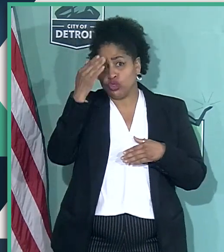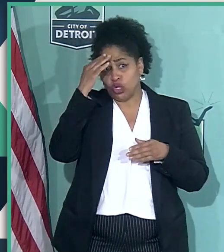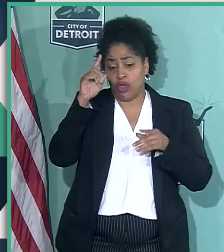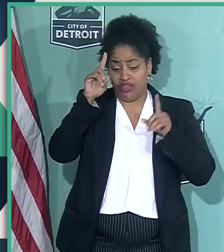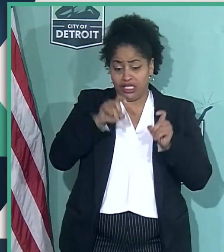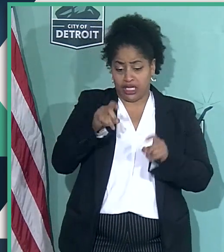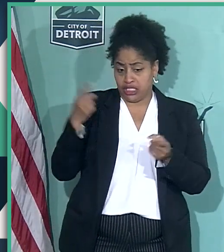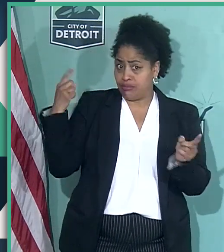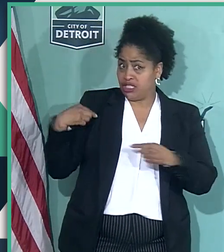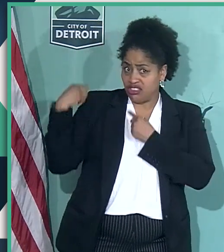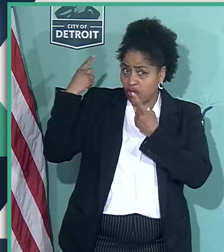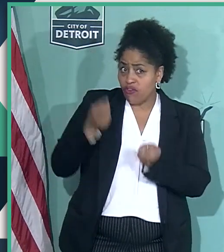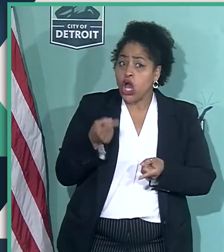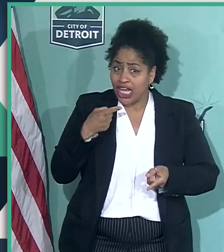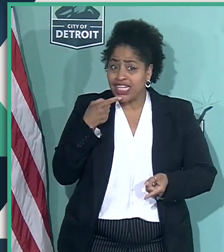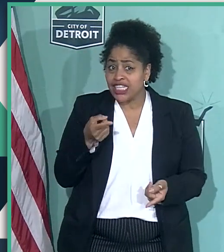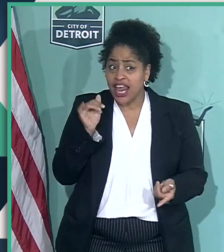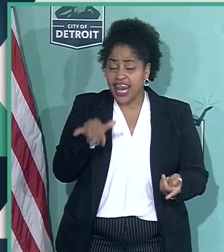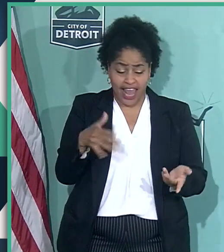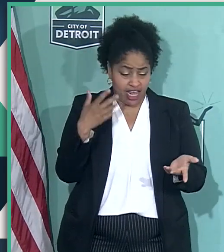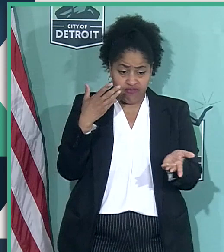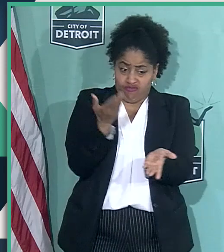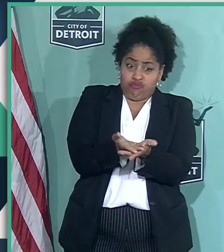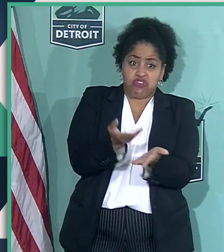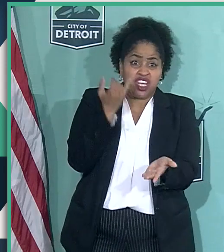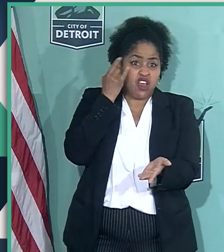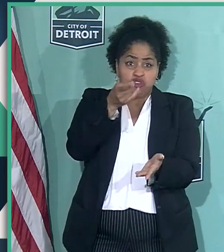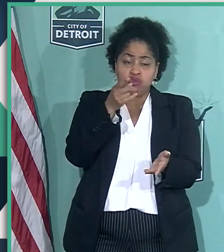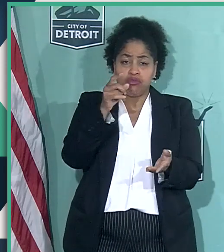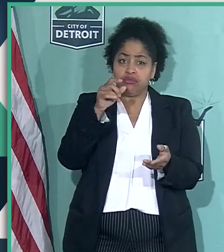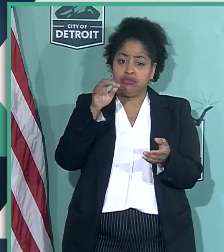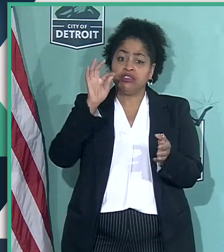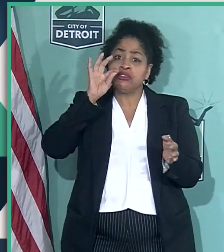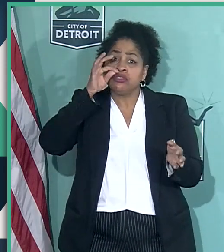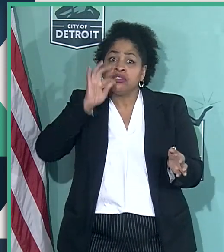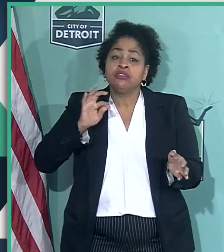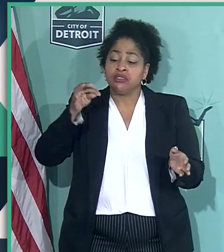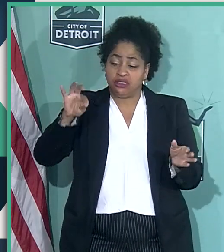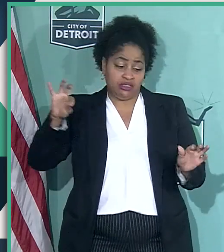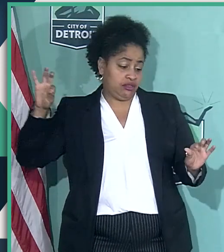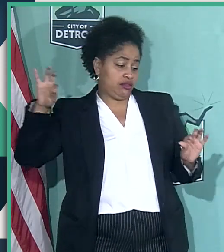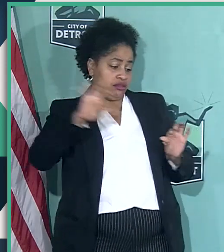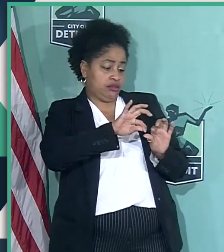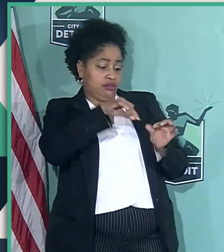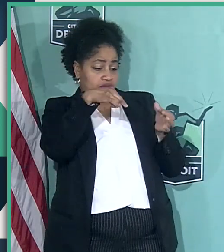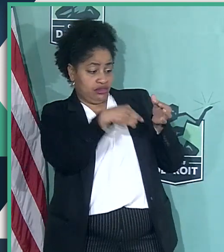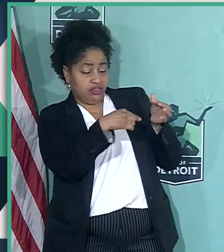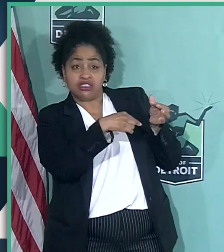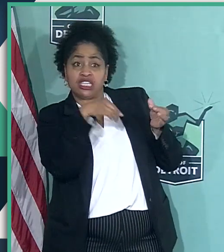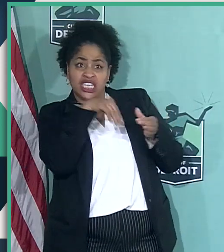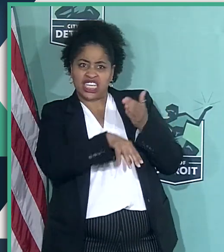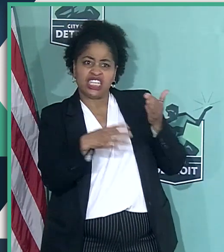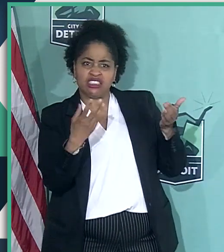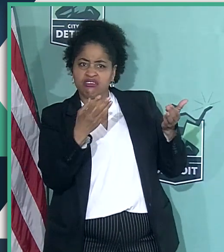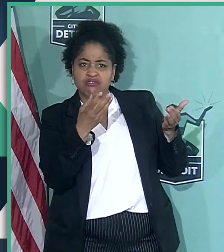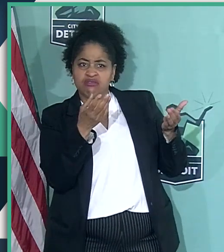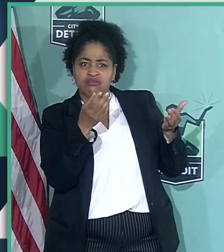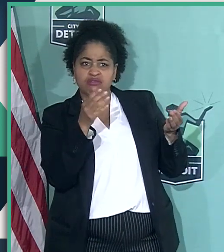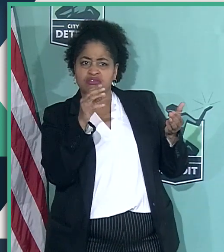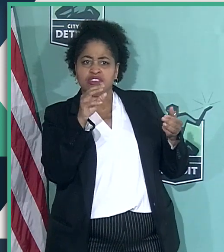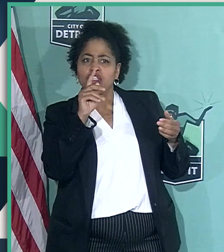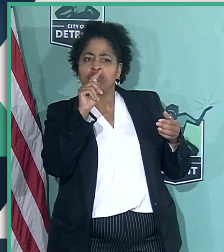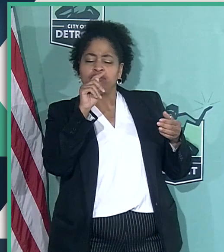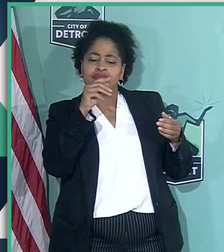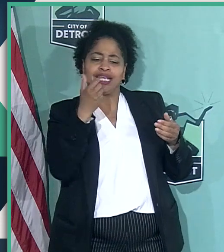so far said that if you store the swabs in viral medium